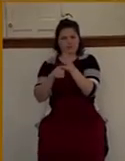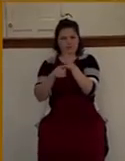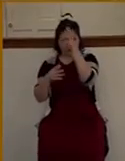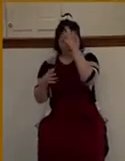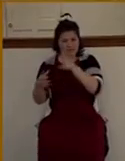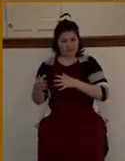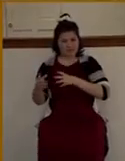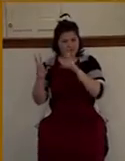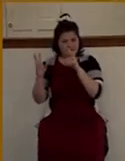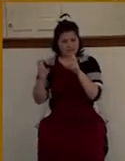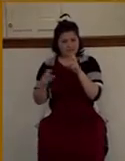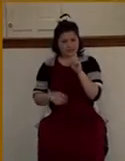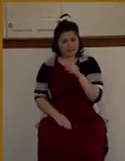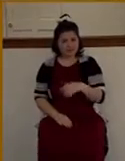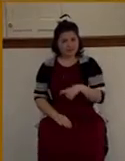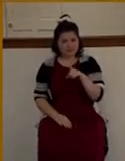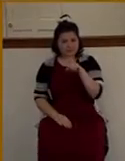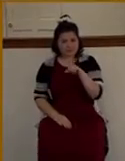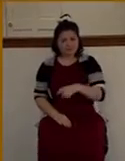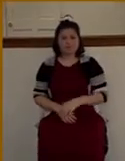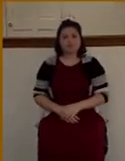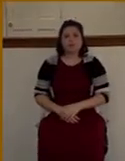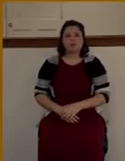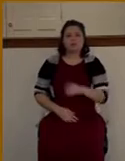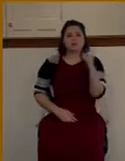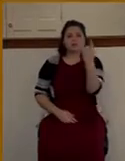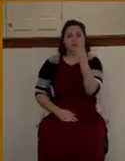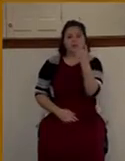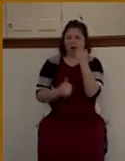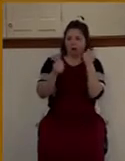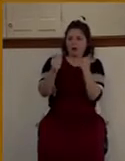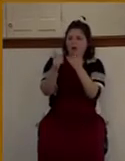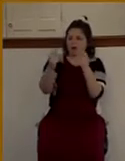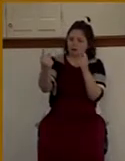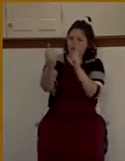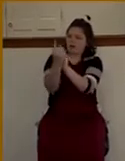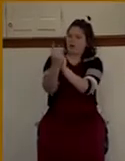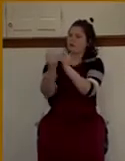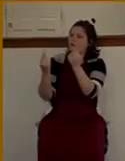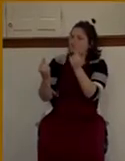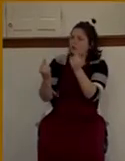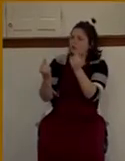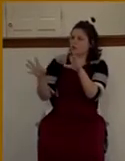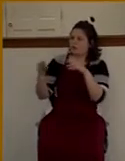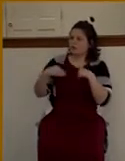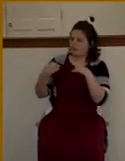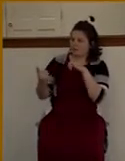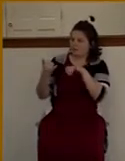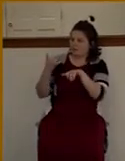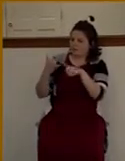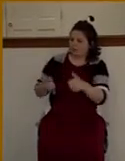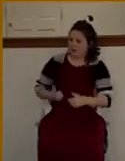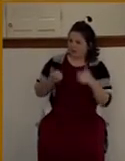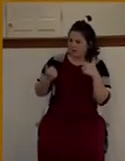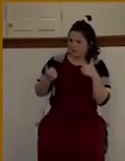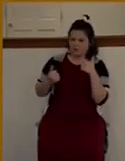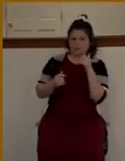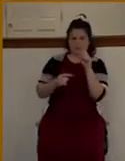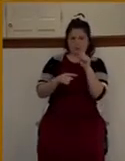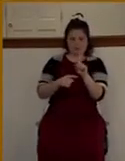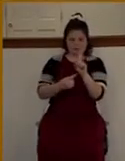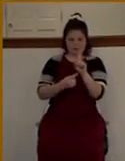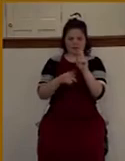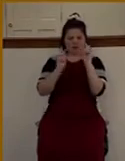to Jesus and said, Lord, what must I do to have eternal life? How is it that this man ended up walking away from Jesus, grieved,